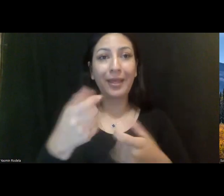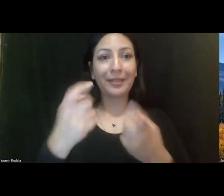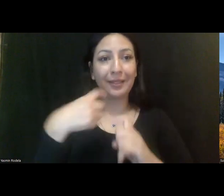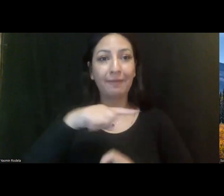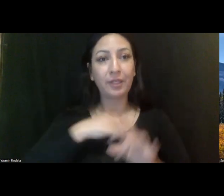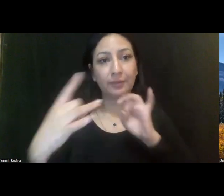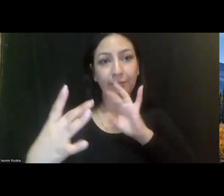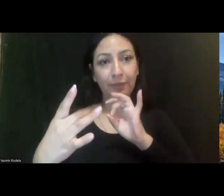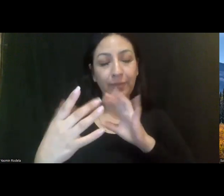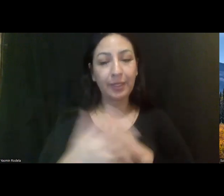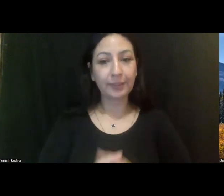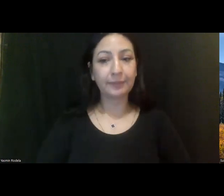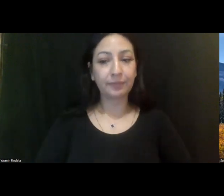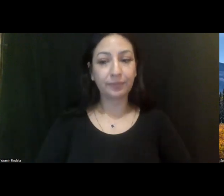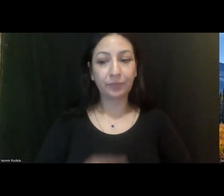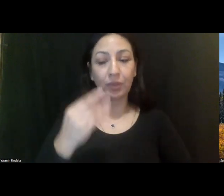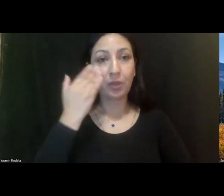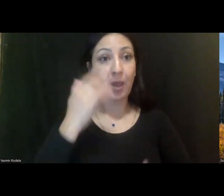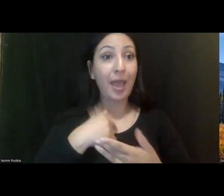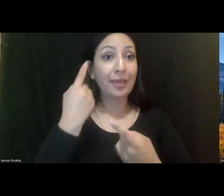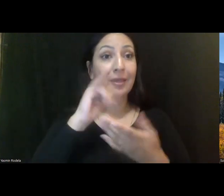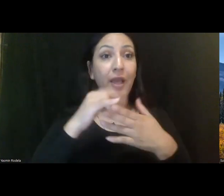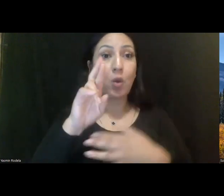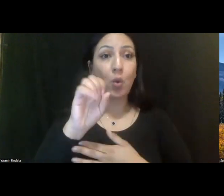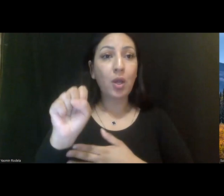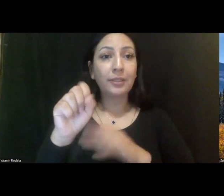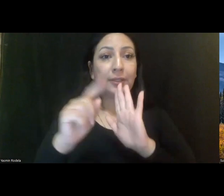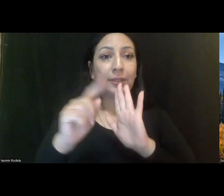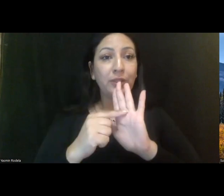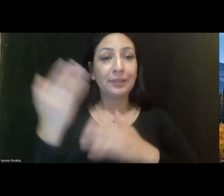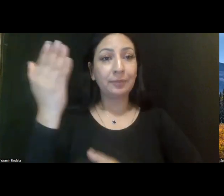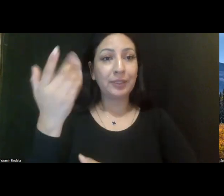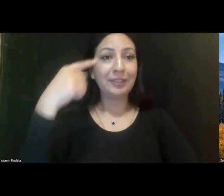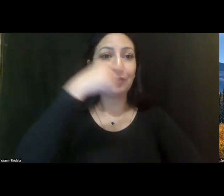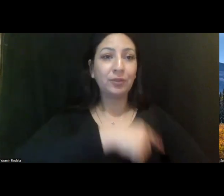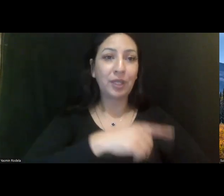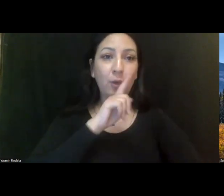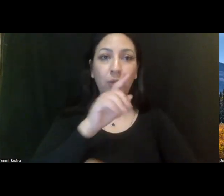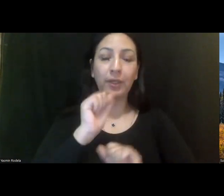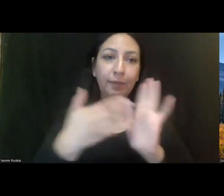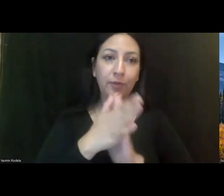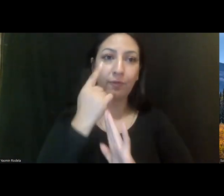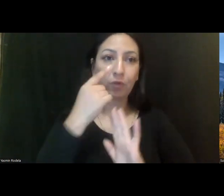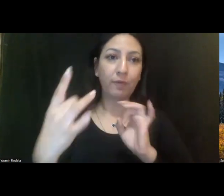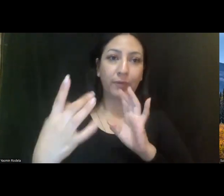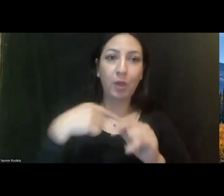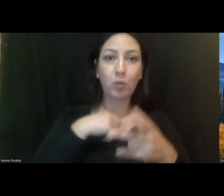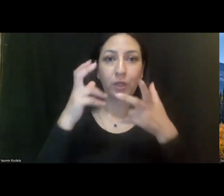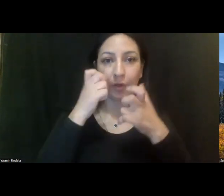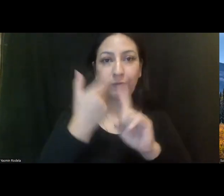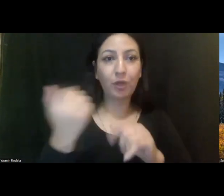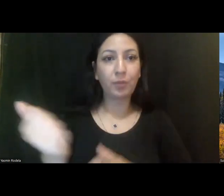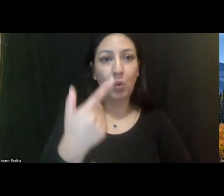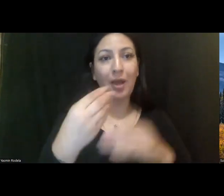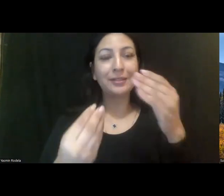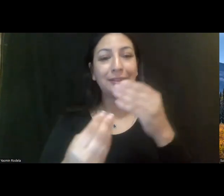feedback. And, you know, I think Ross's presentation today is reflective of the feedback we heard from you in the